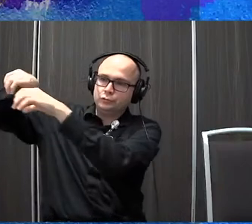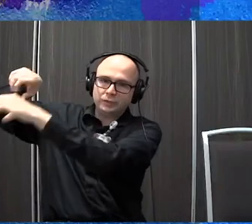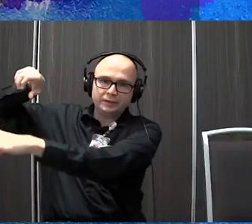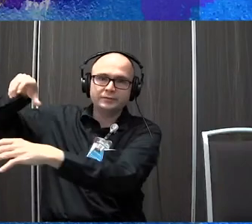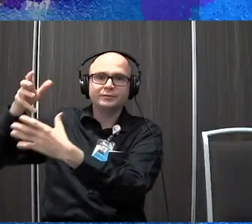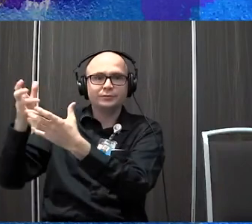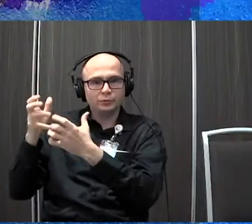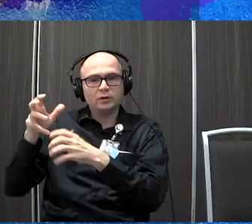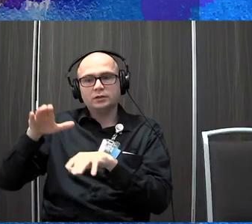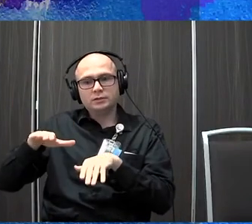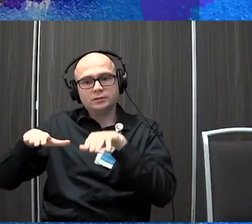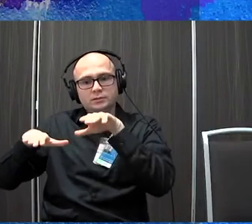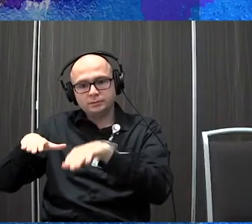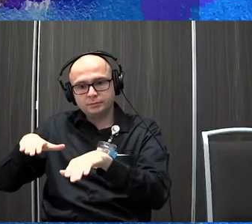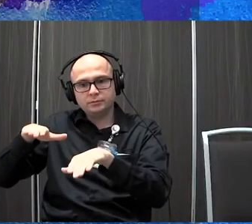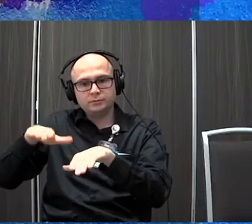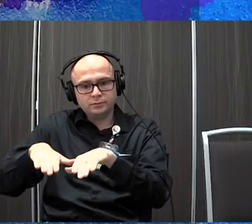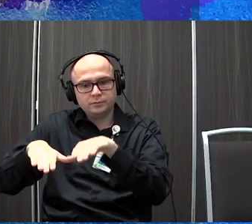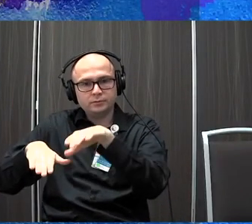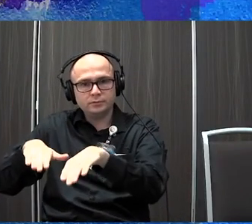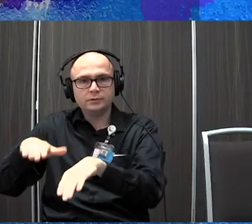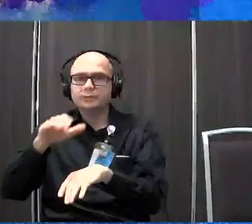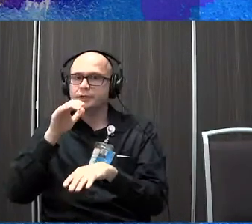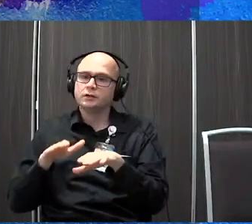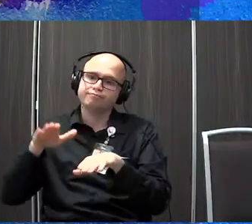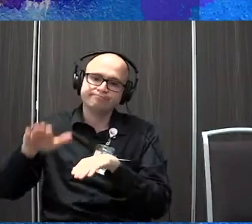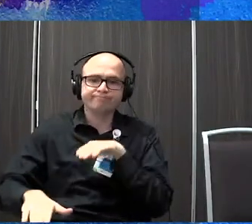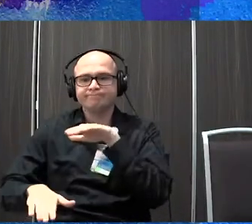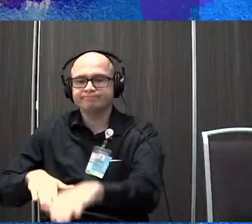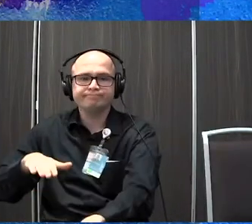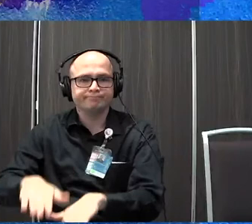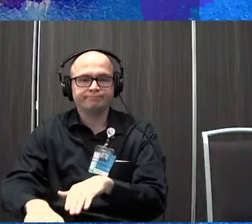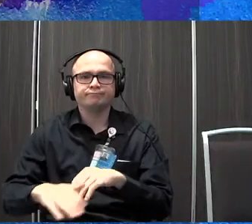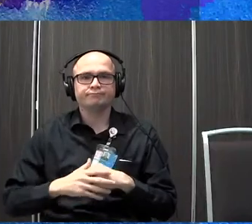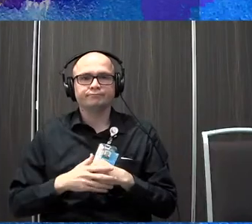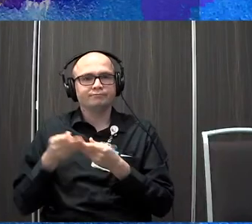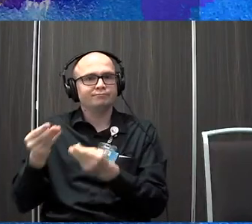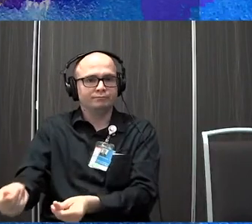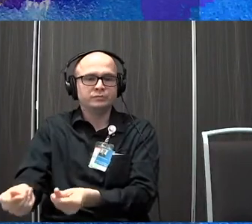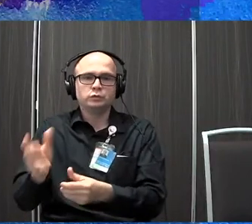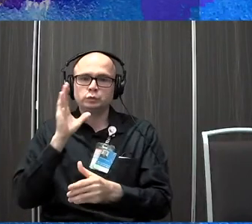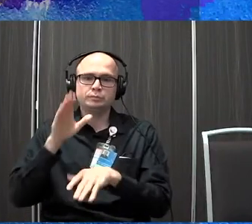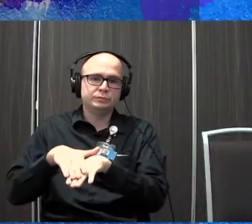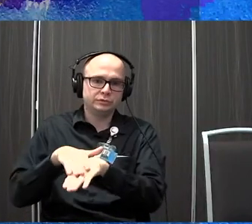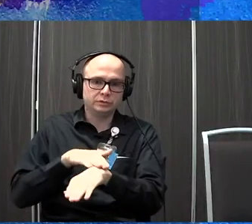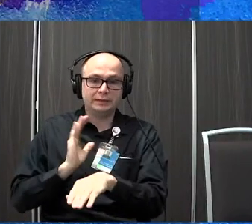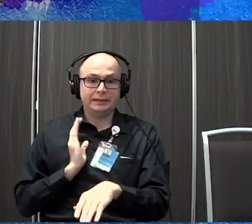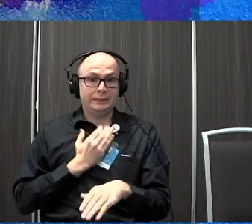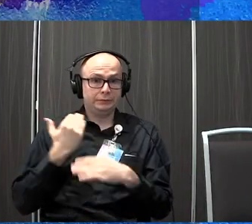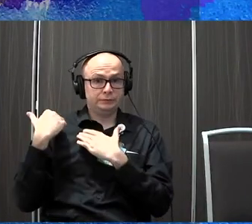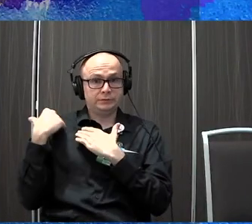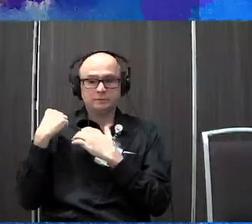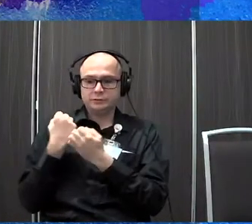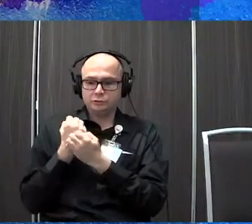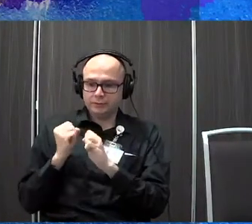want to just take one step at a time rather than stepping down to the step below it. And so it's our job to, to provide, you know, strategies